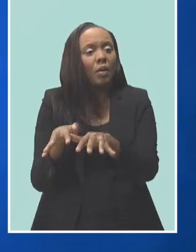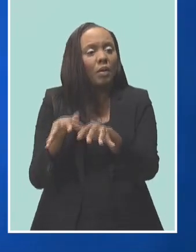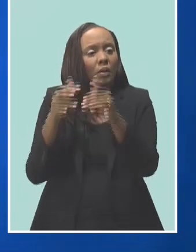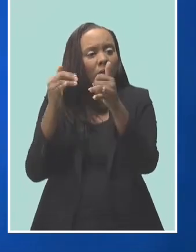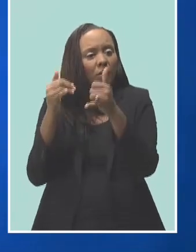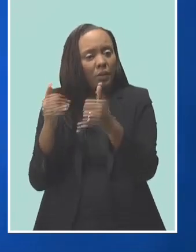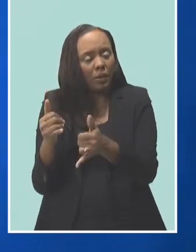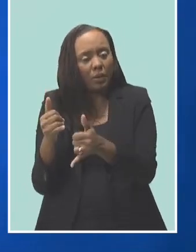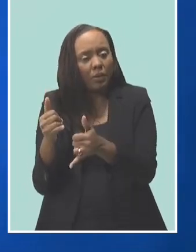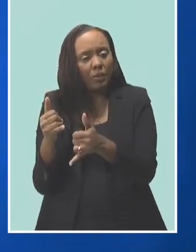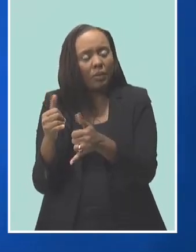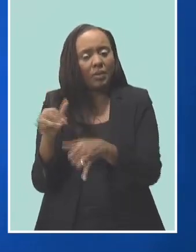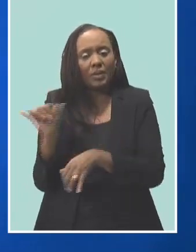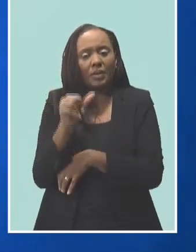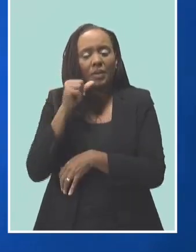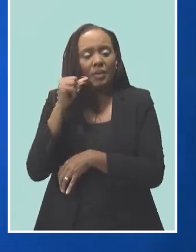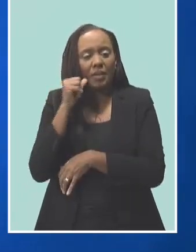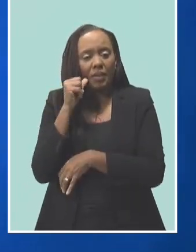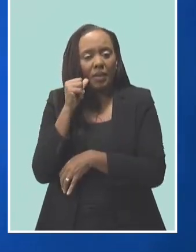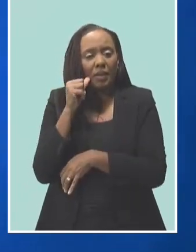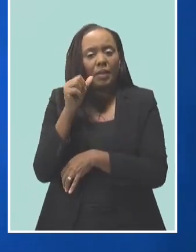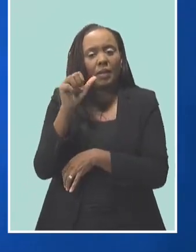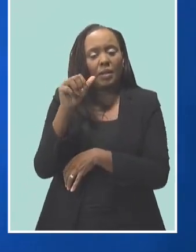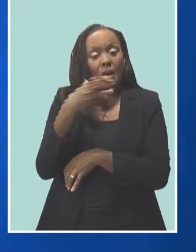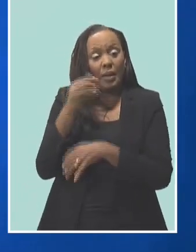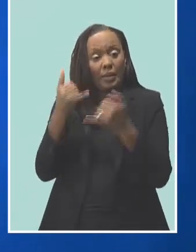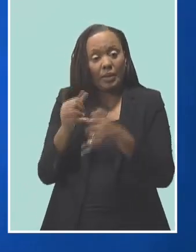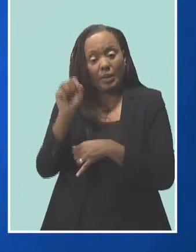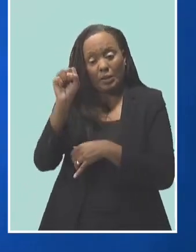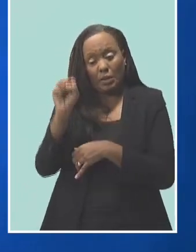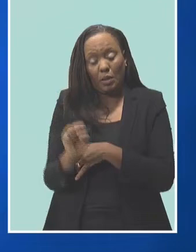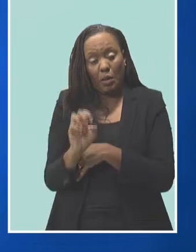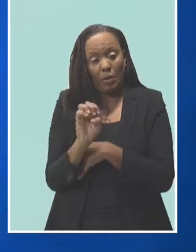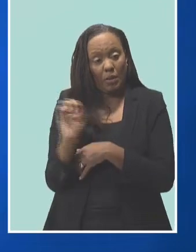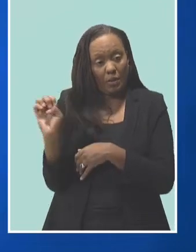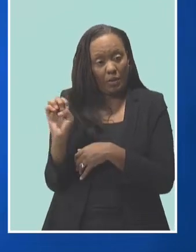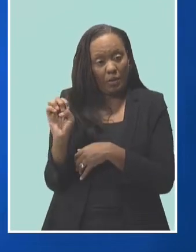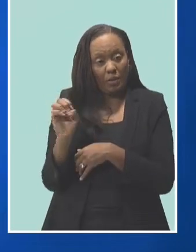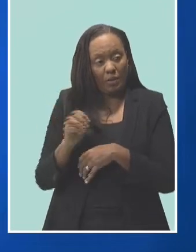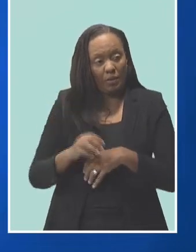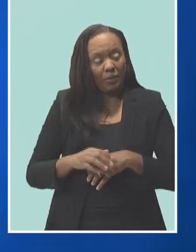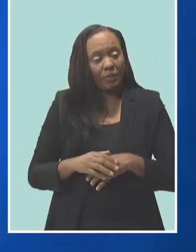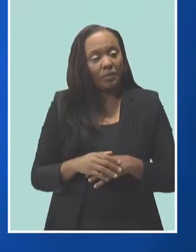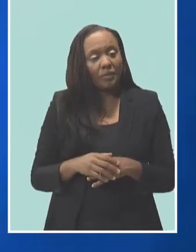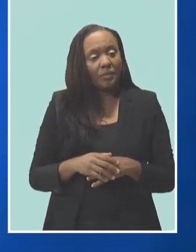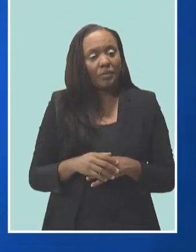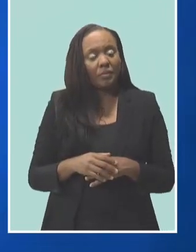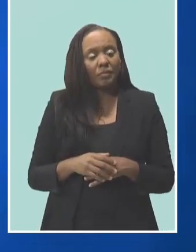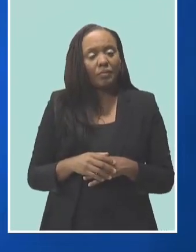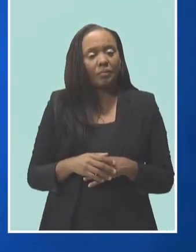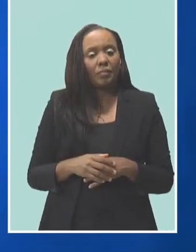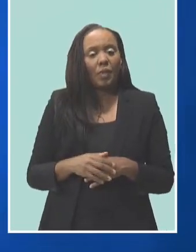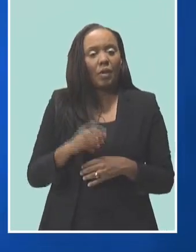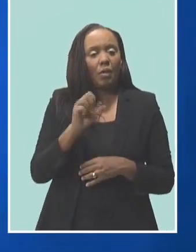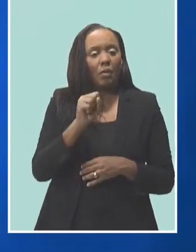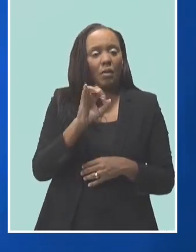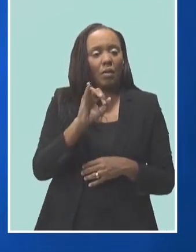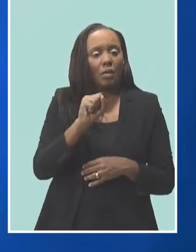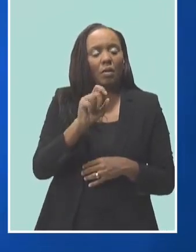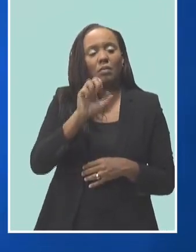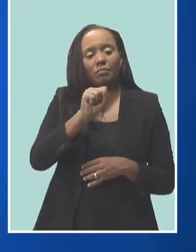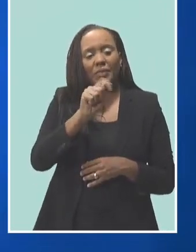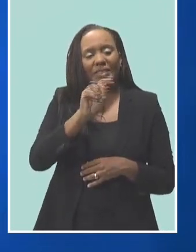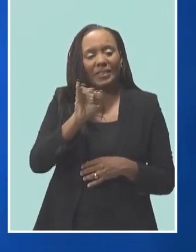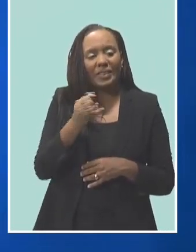moving southeast. So this car now is heading from this St. Joseph area, going to St.